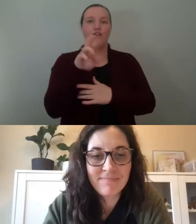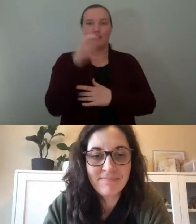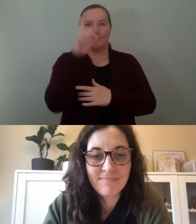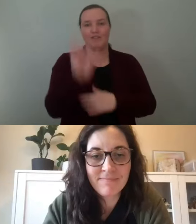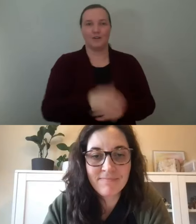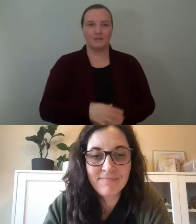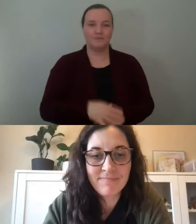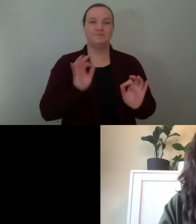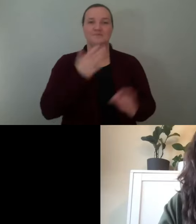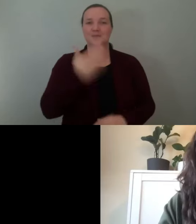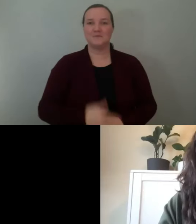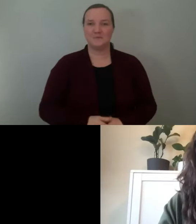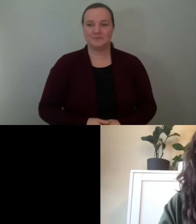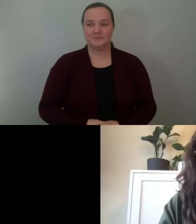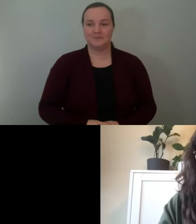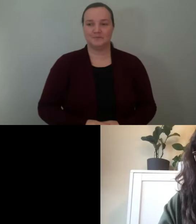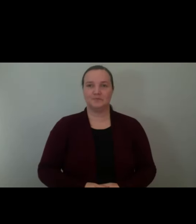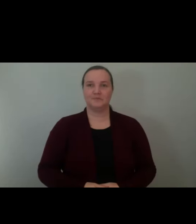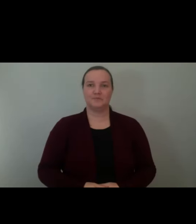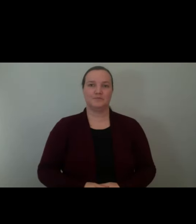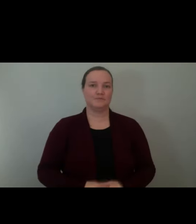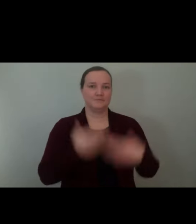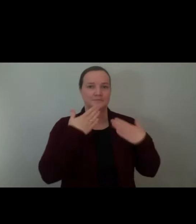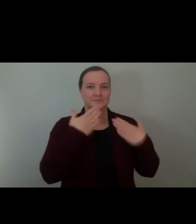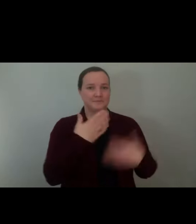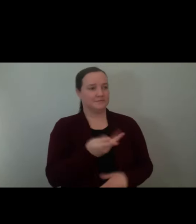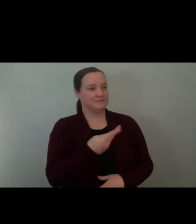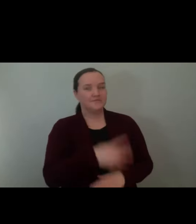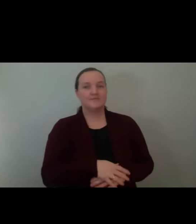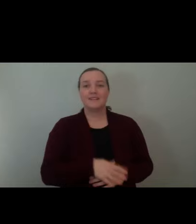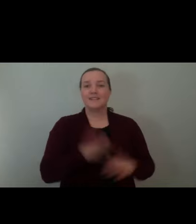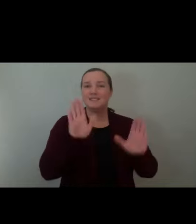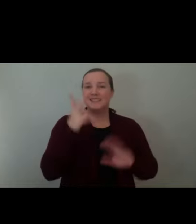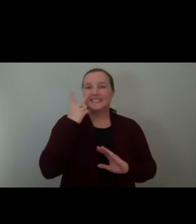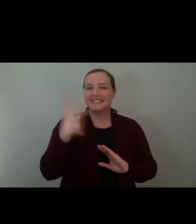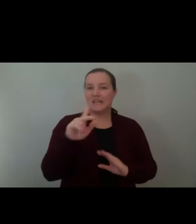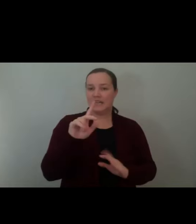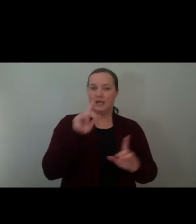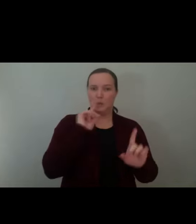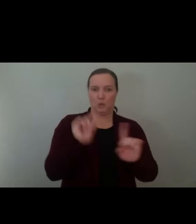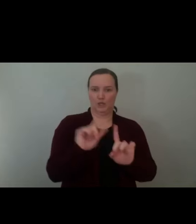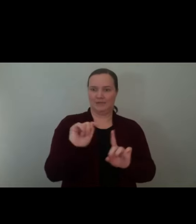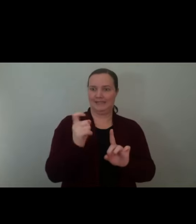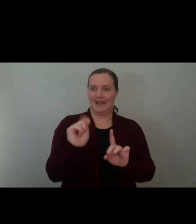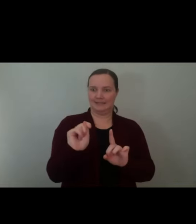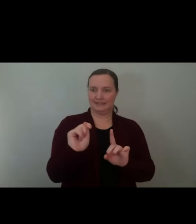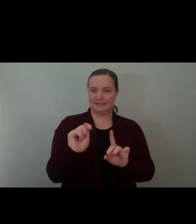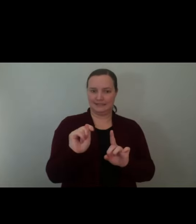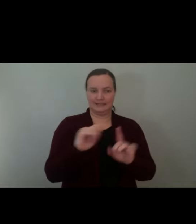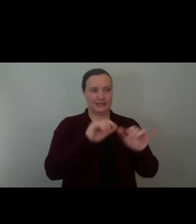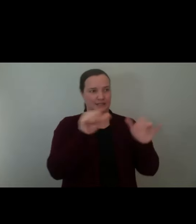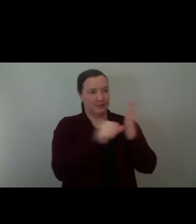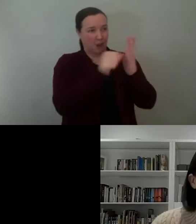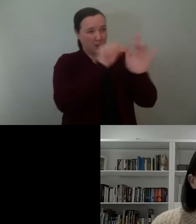Thanks, Sydney. Thanks, Tura. Amazing to see how text and sculpture and texture combine to create new